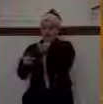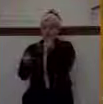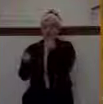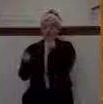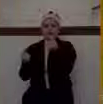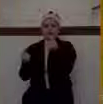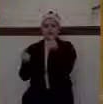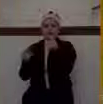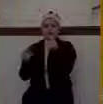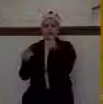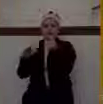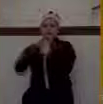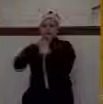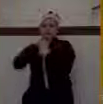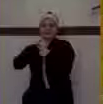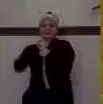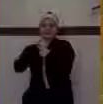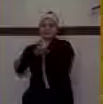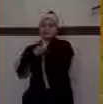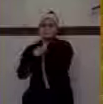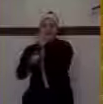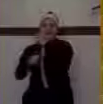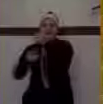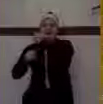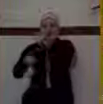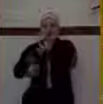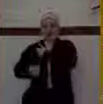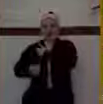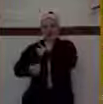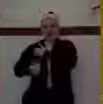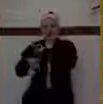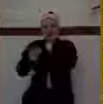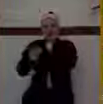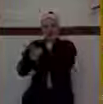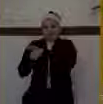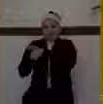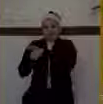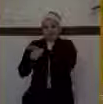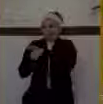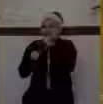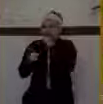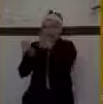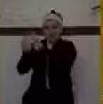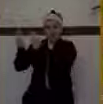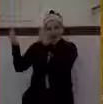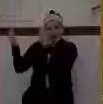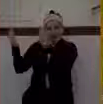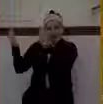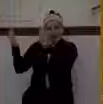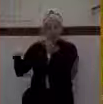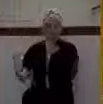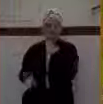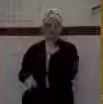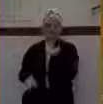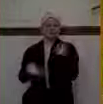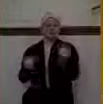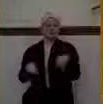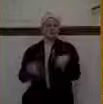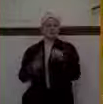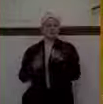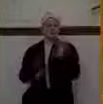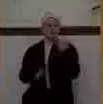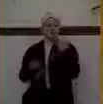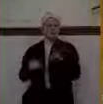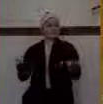They put them back into the guardhouse. That's revealing. Why? Again,